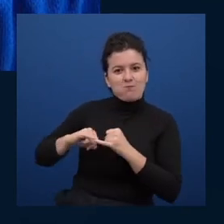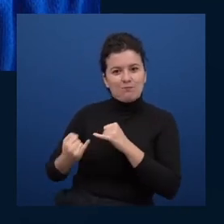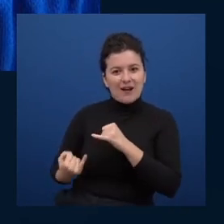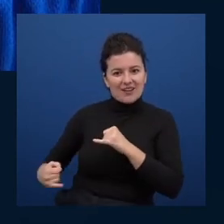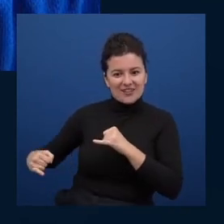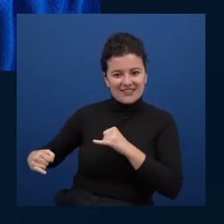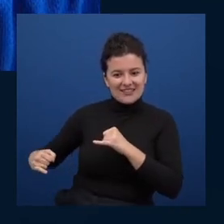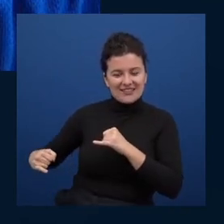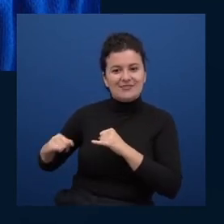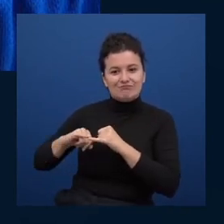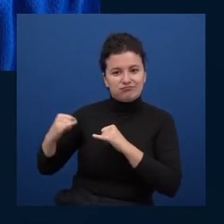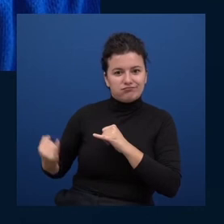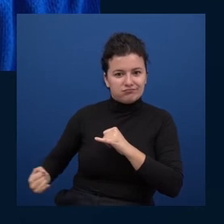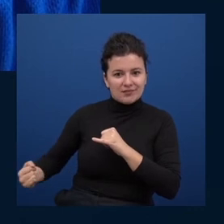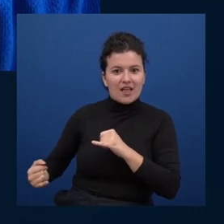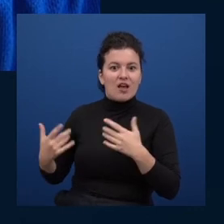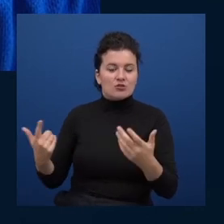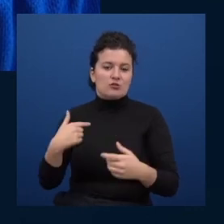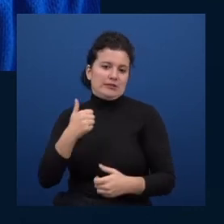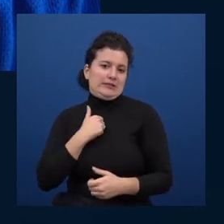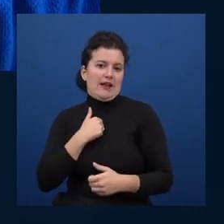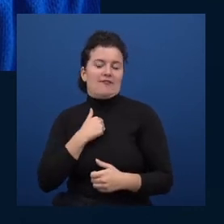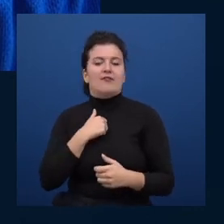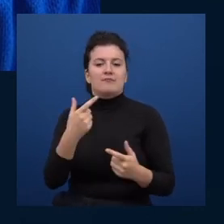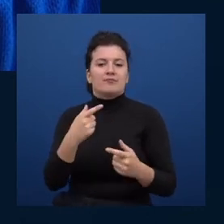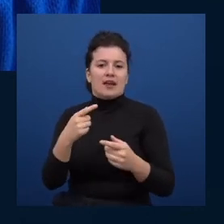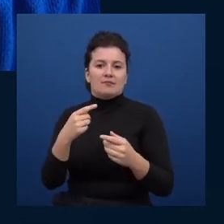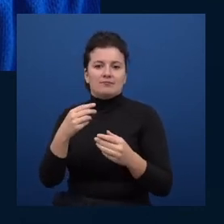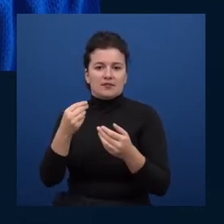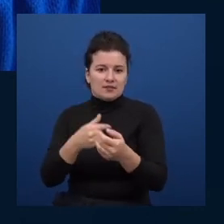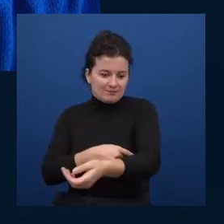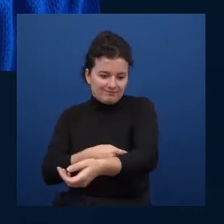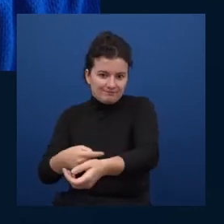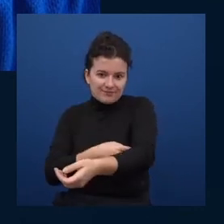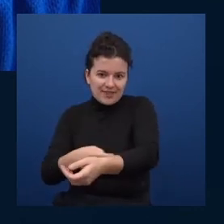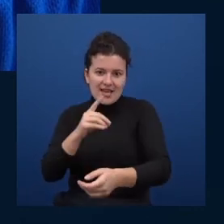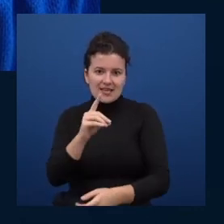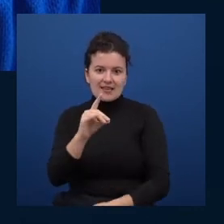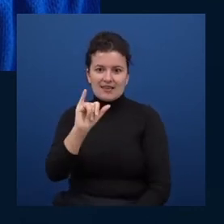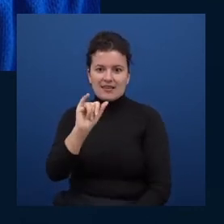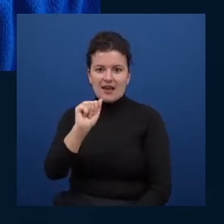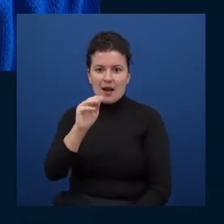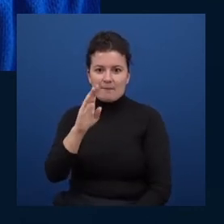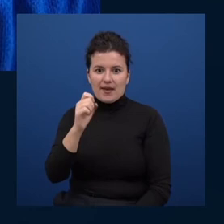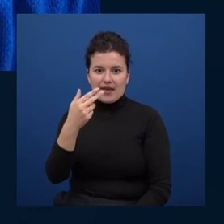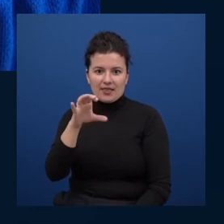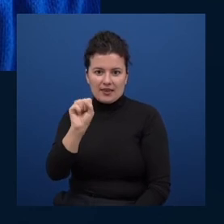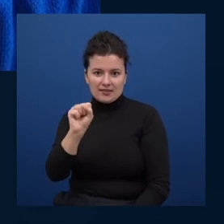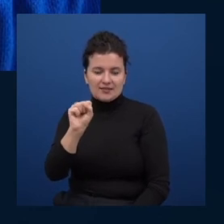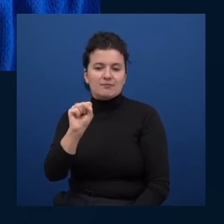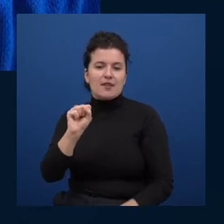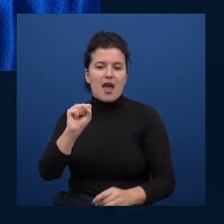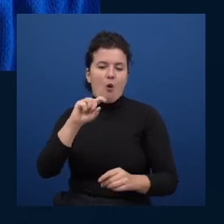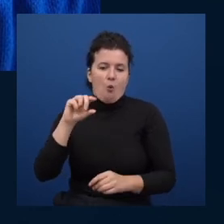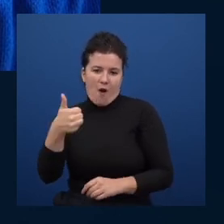so i'm a diabetic i'm a type 1 diabetic and i have an implant in my arm here